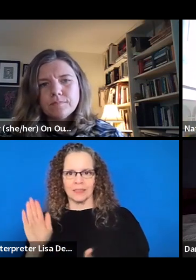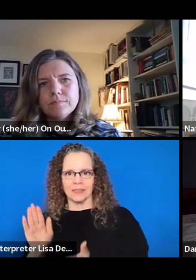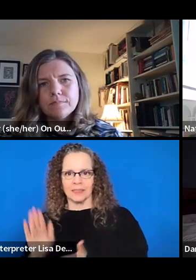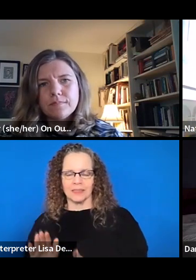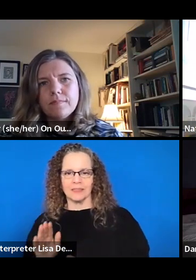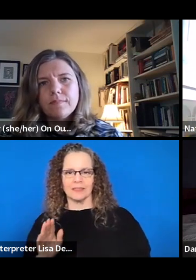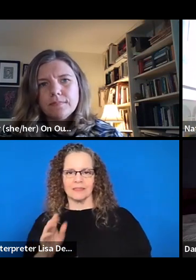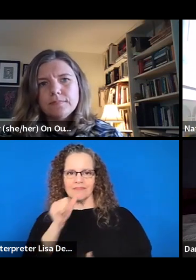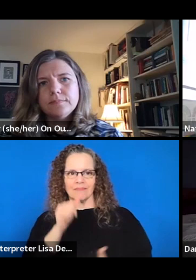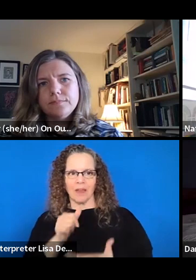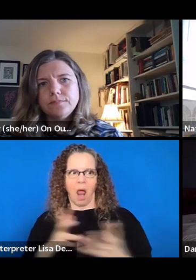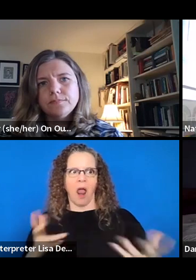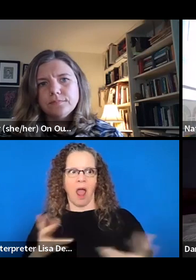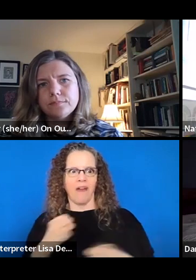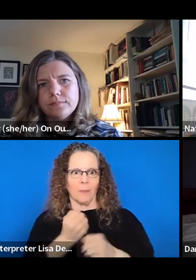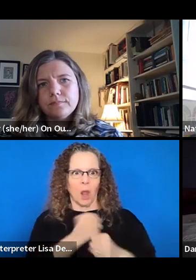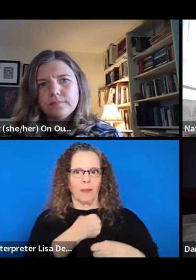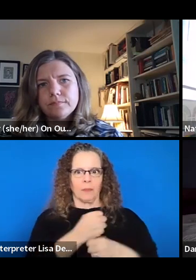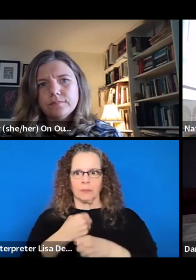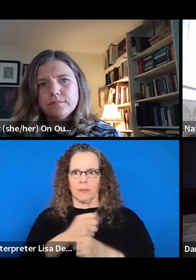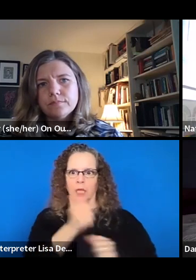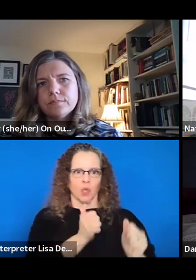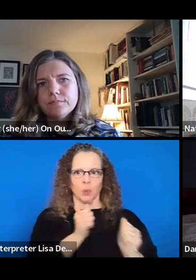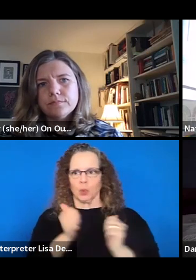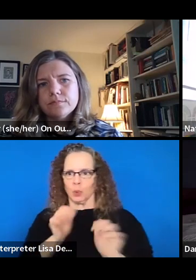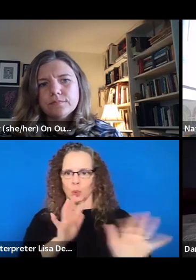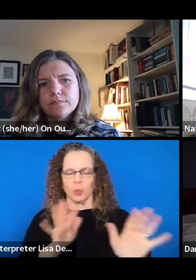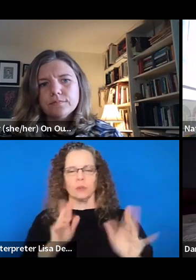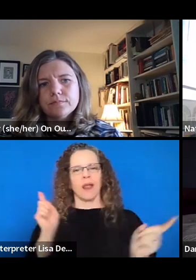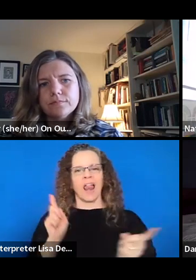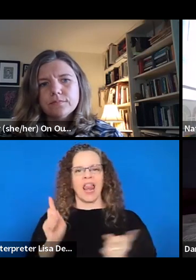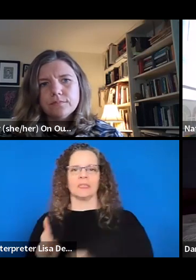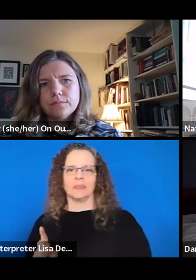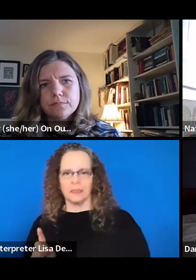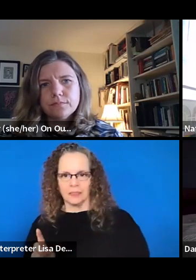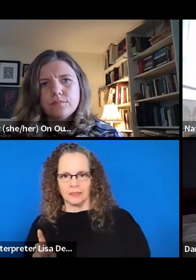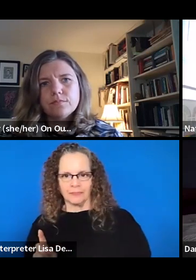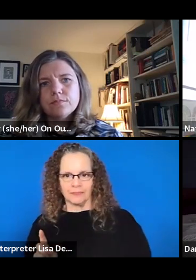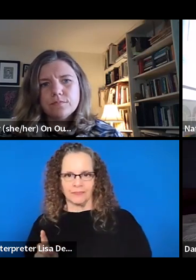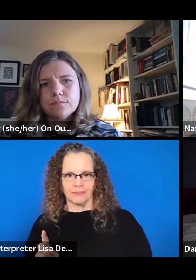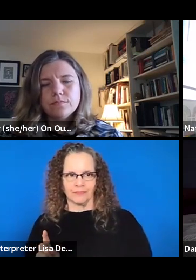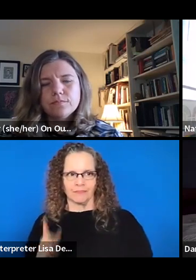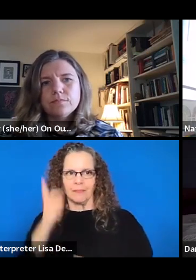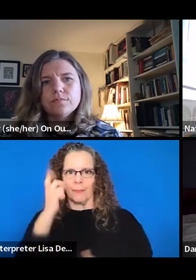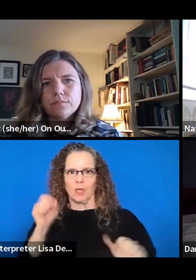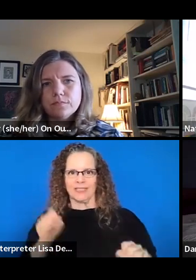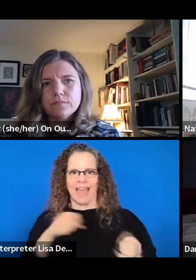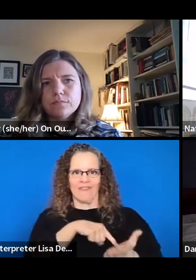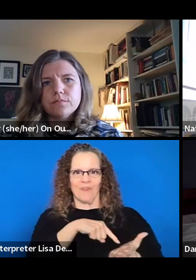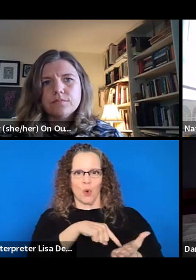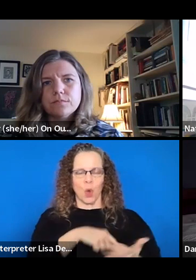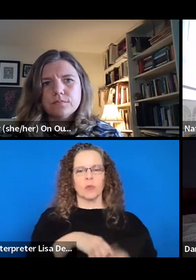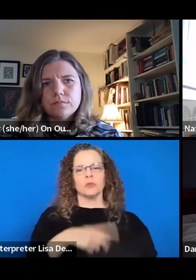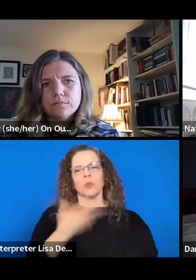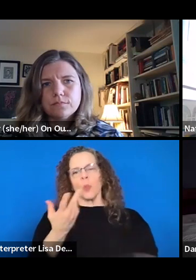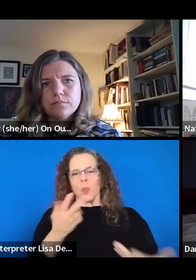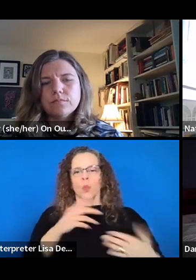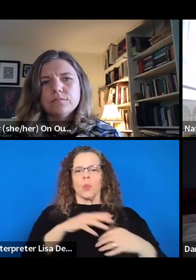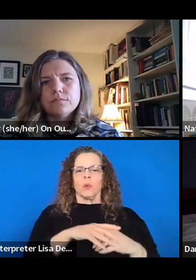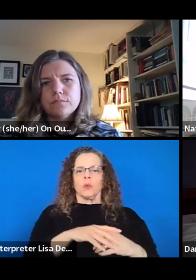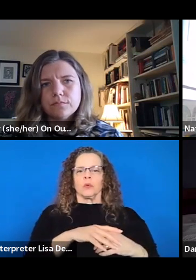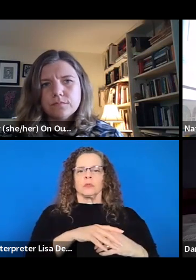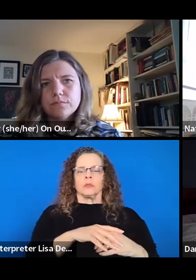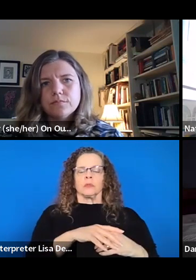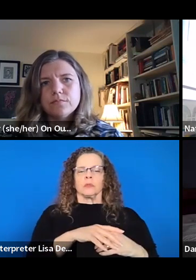Somebody is going to have to fill that gap. And if you, as a, as a funder, whether we're talking about an individual or more than likely a foundation or a